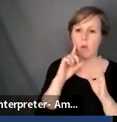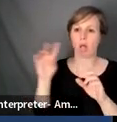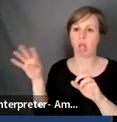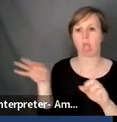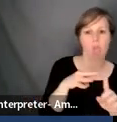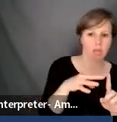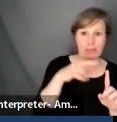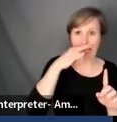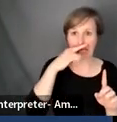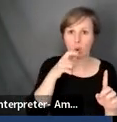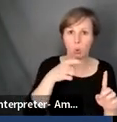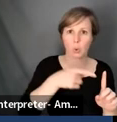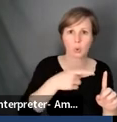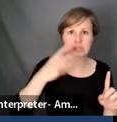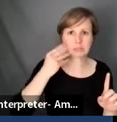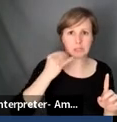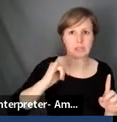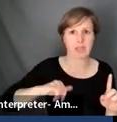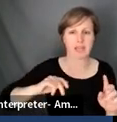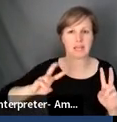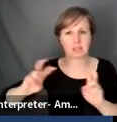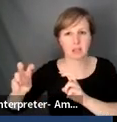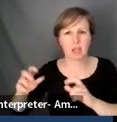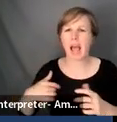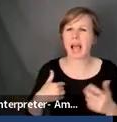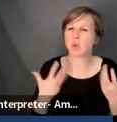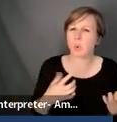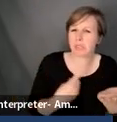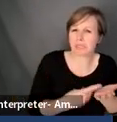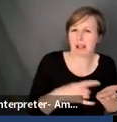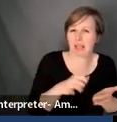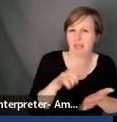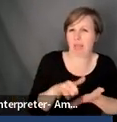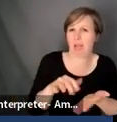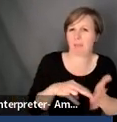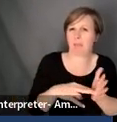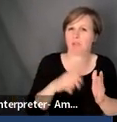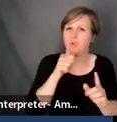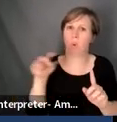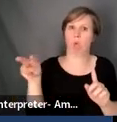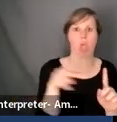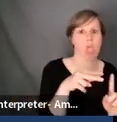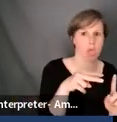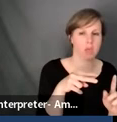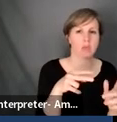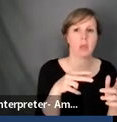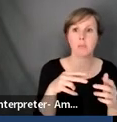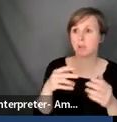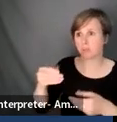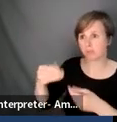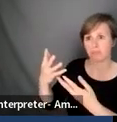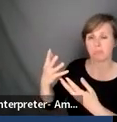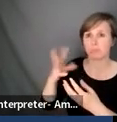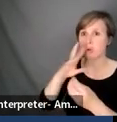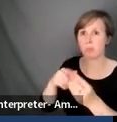And it shouldn't be, these topics shouldn't be discussed like that, um, not that not to bring the topic, of course,